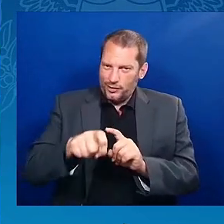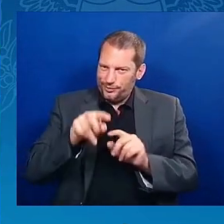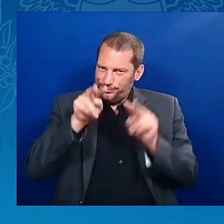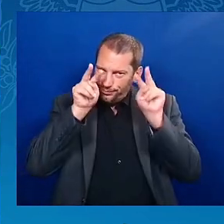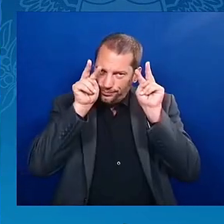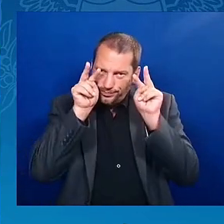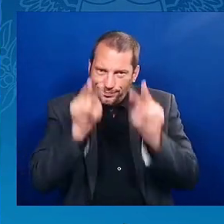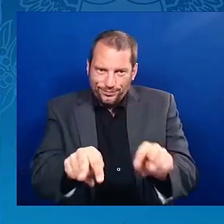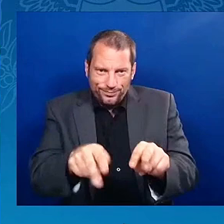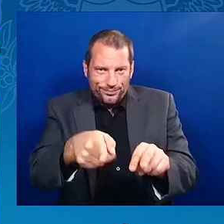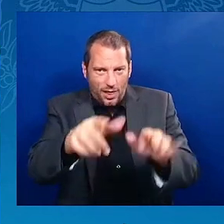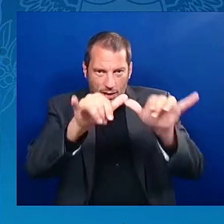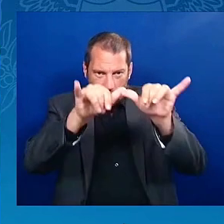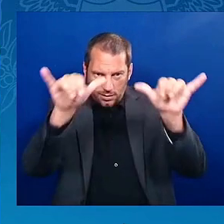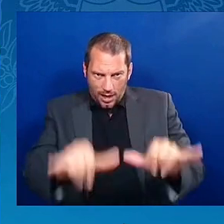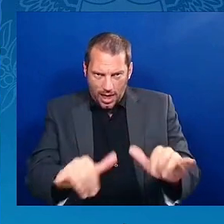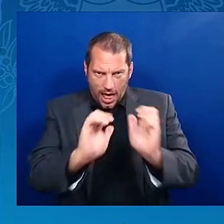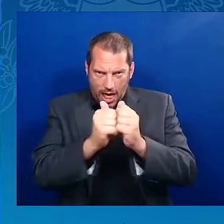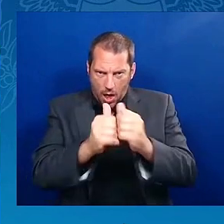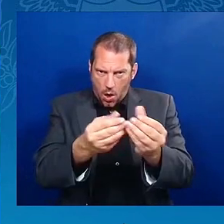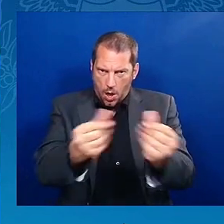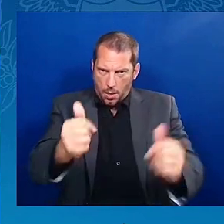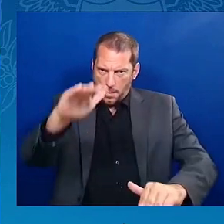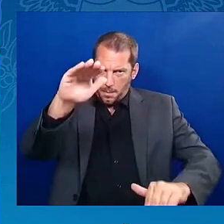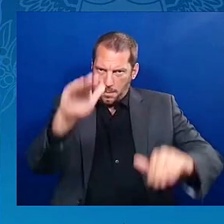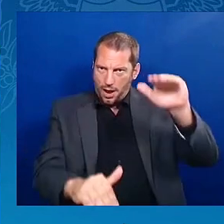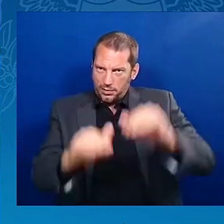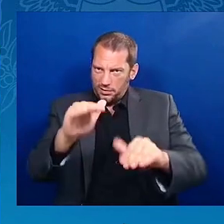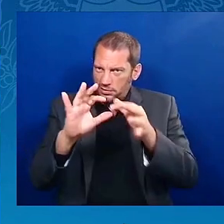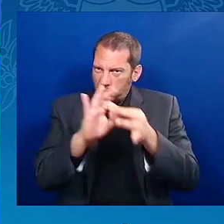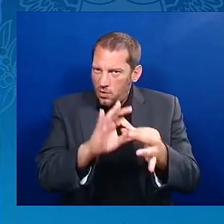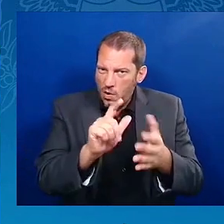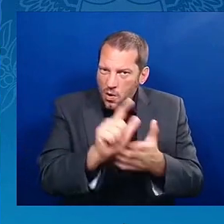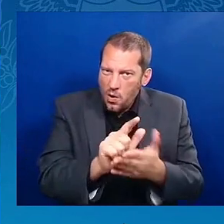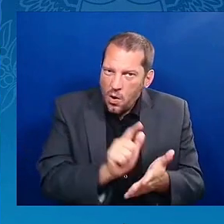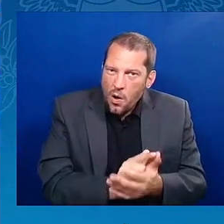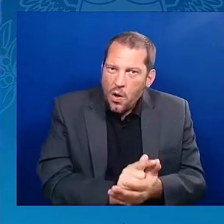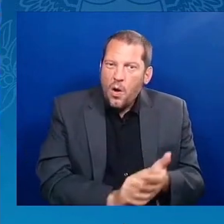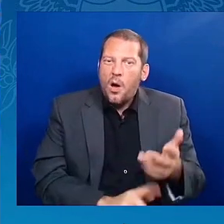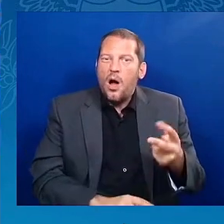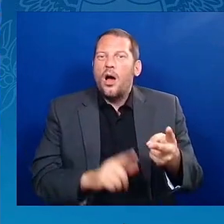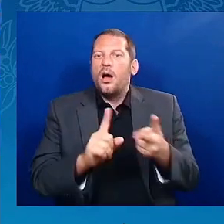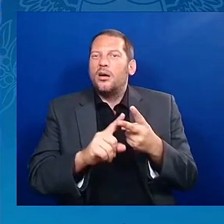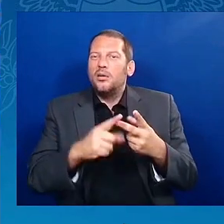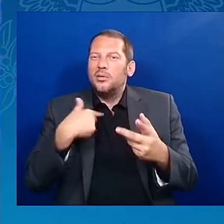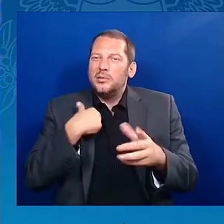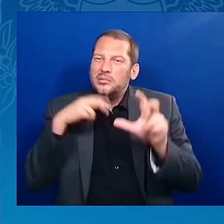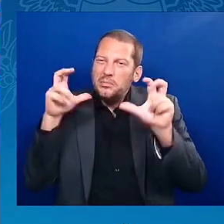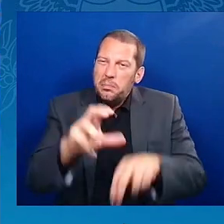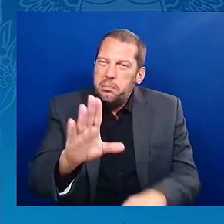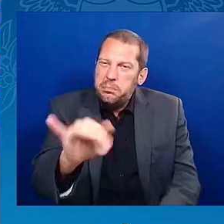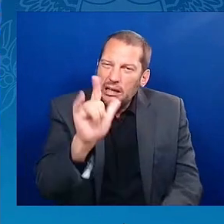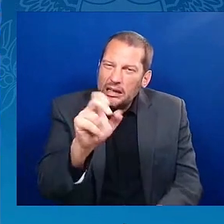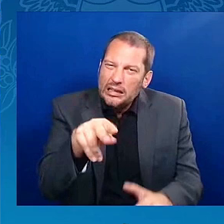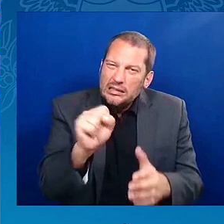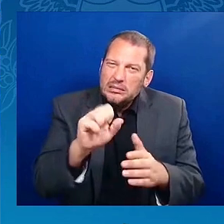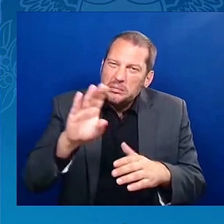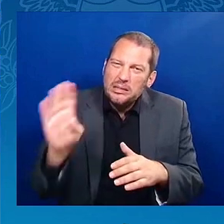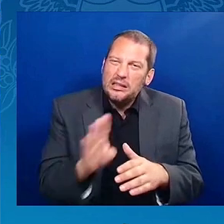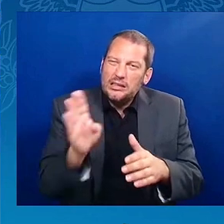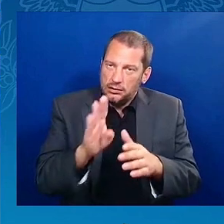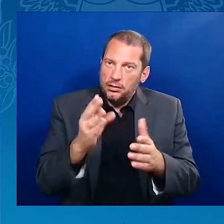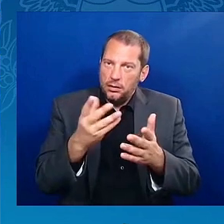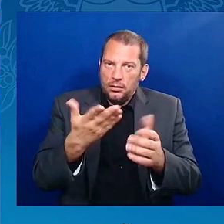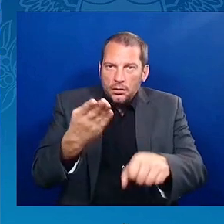Do you know that over 90 percent of construction companies employ 20 or fewer people? Those are small